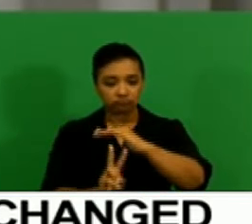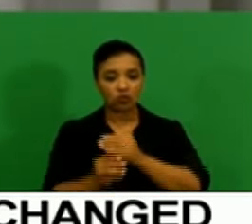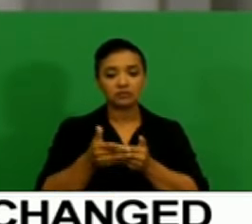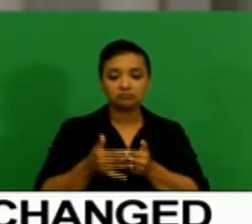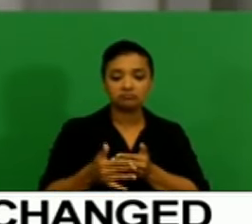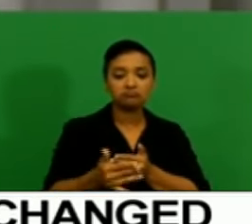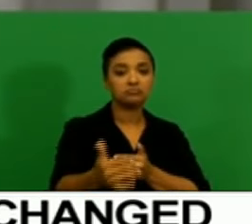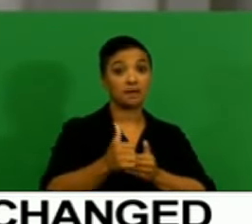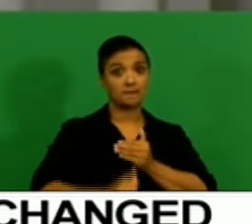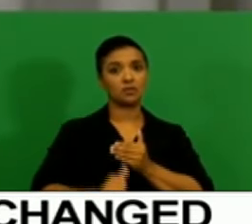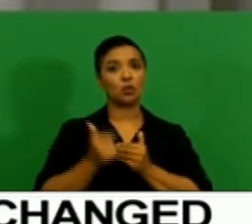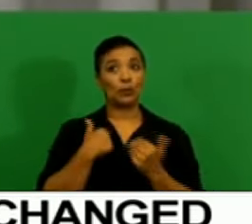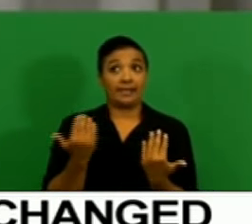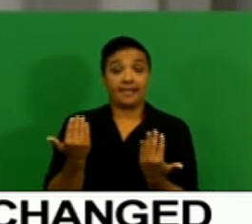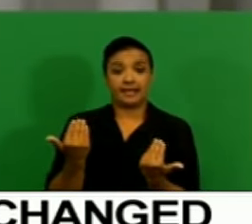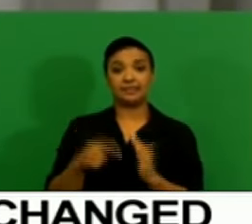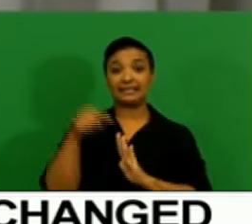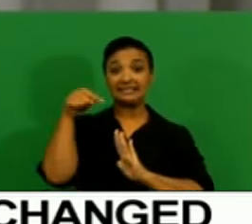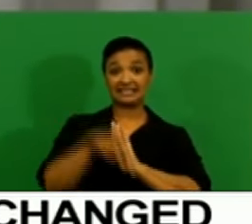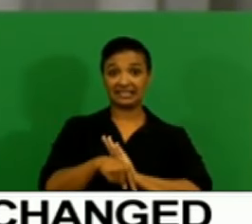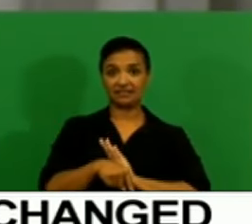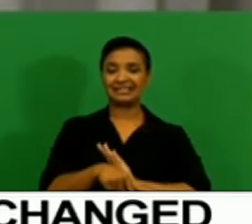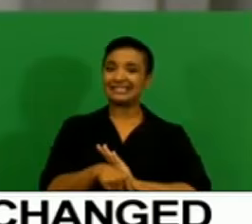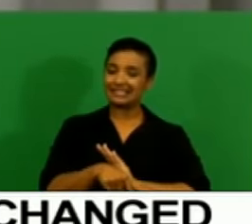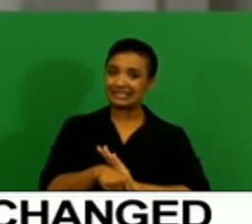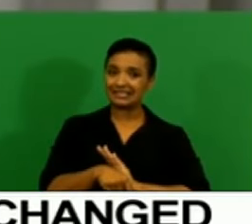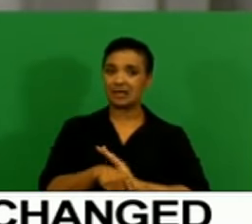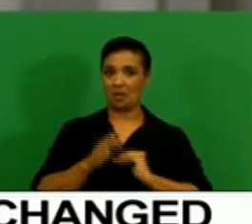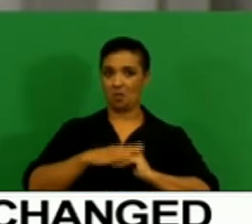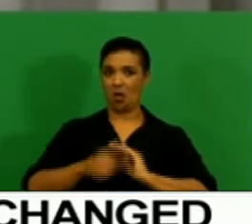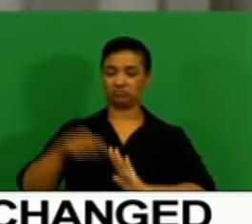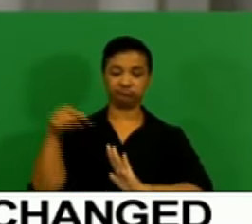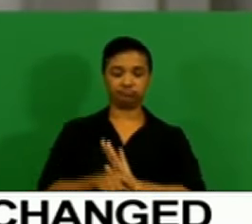still expect the current account deficit to remain elevated.